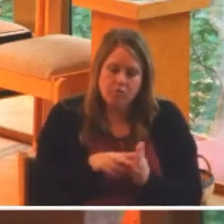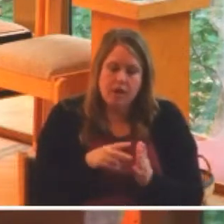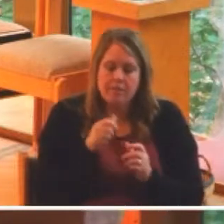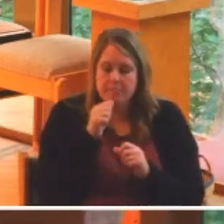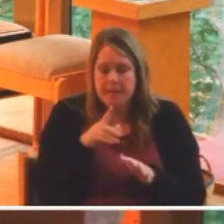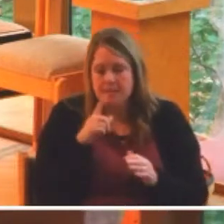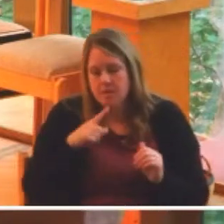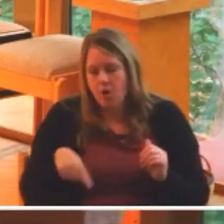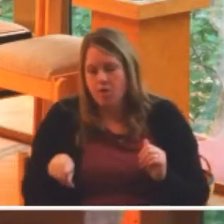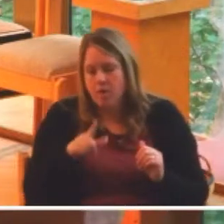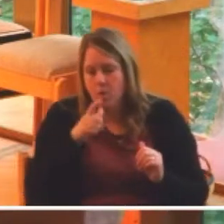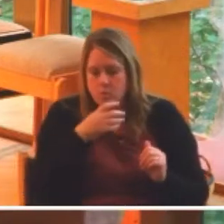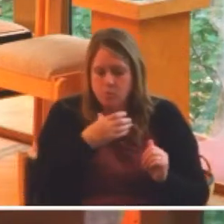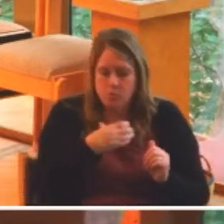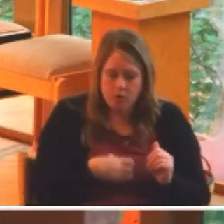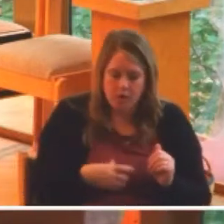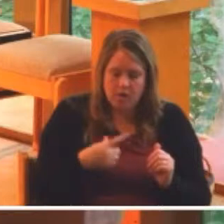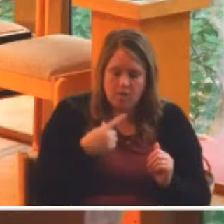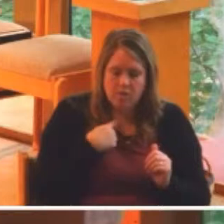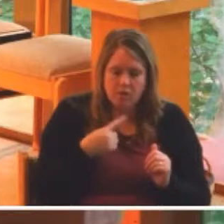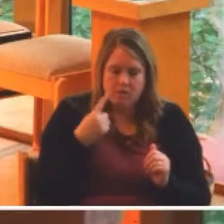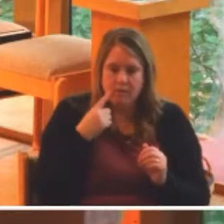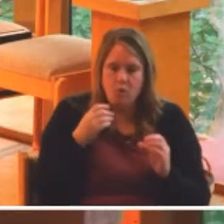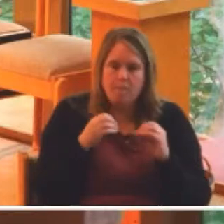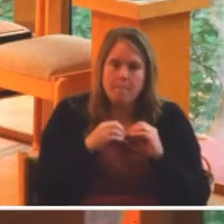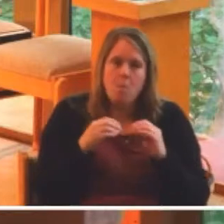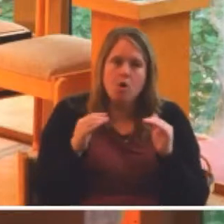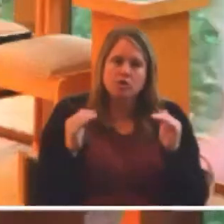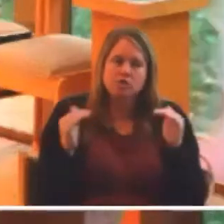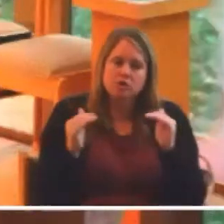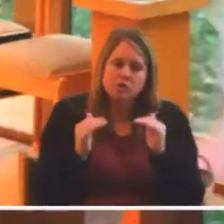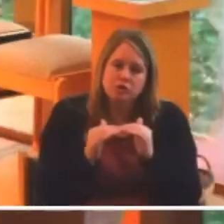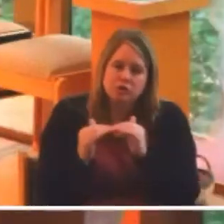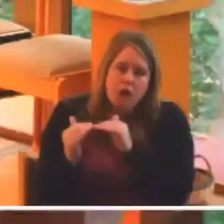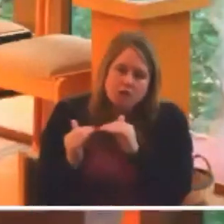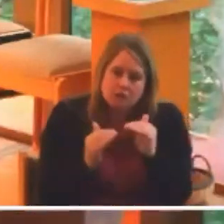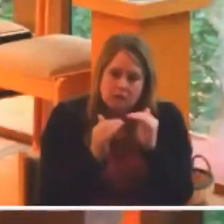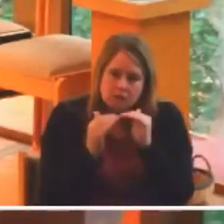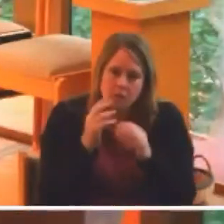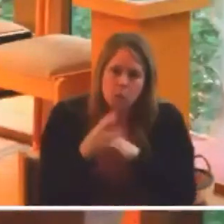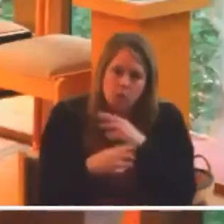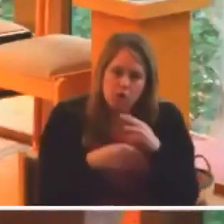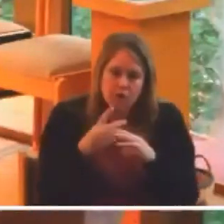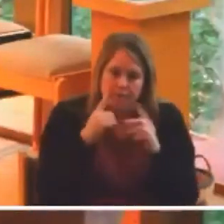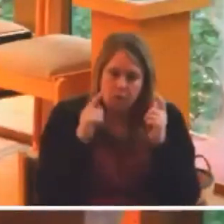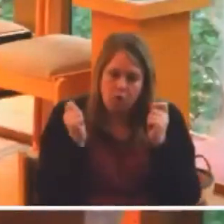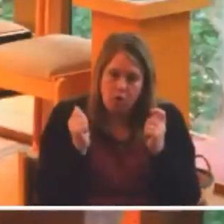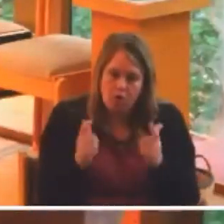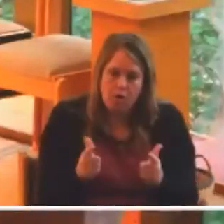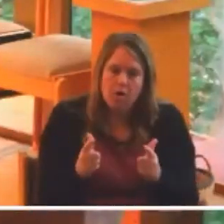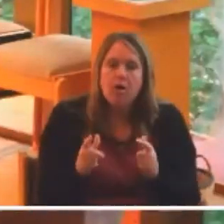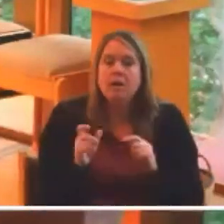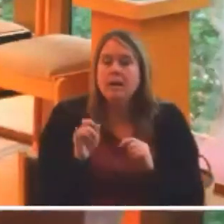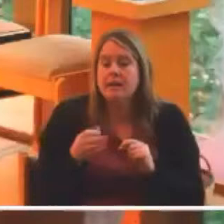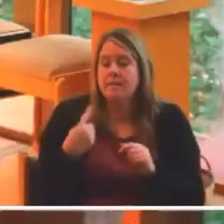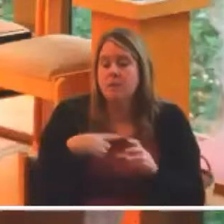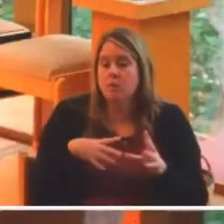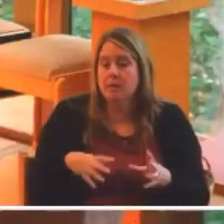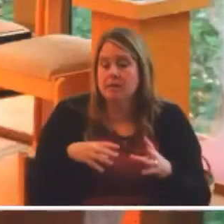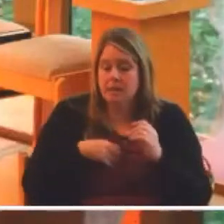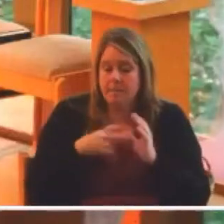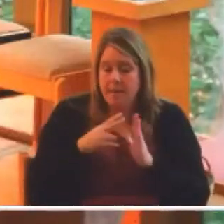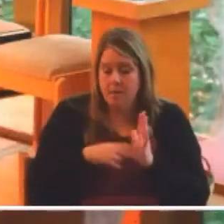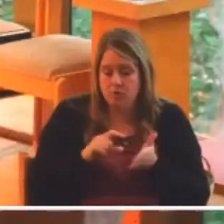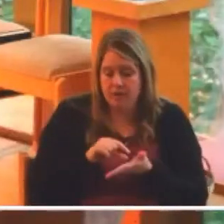thirst for a more just world for all. And if we accept that reading in verse